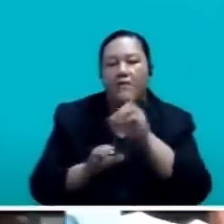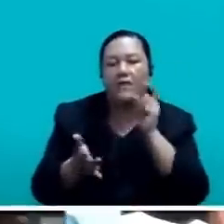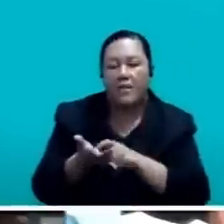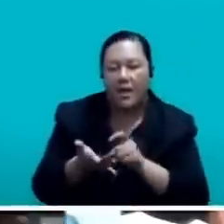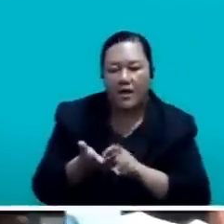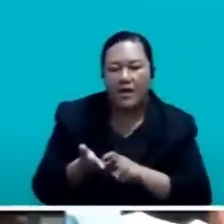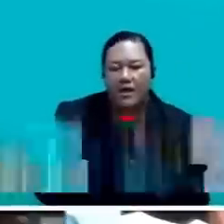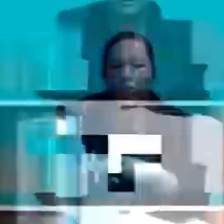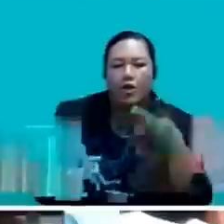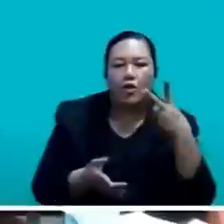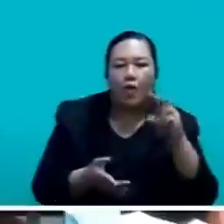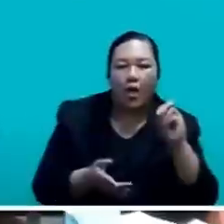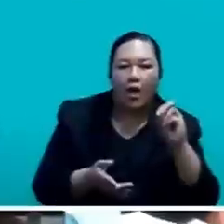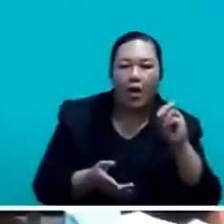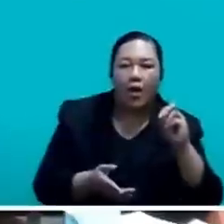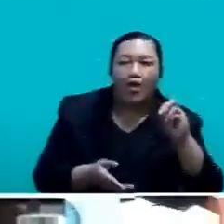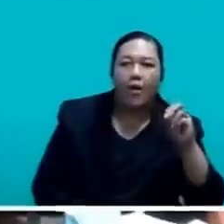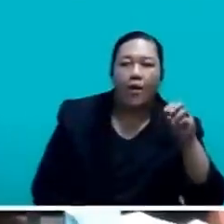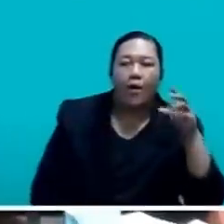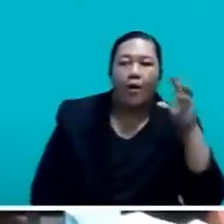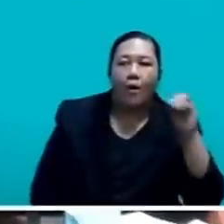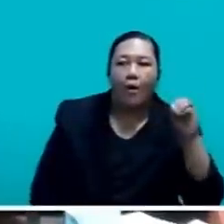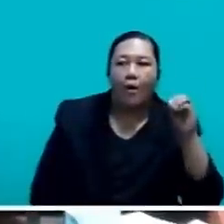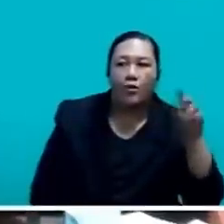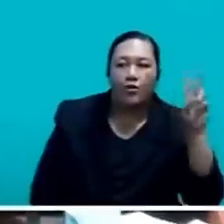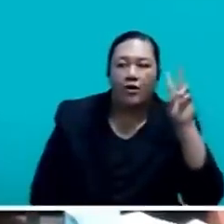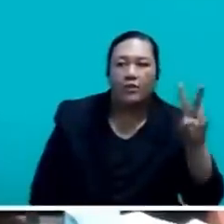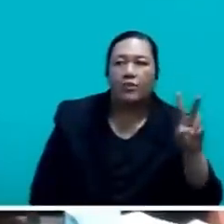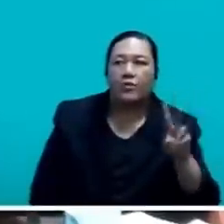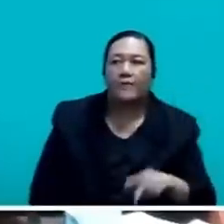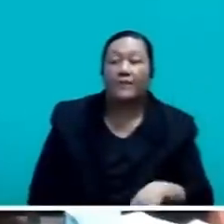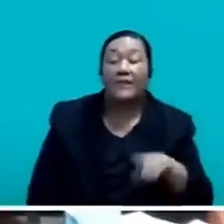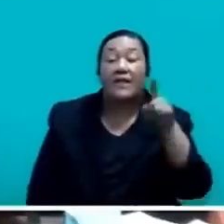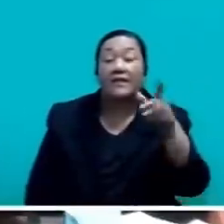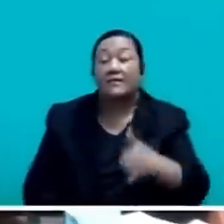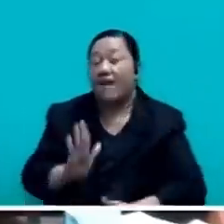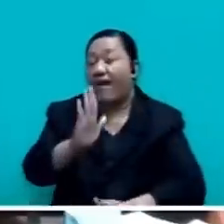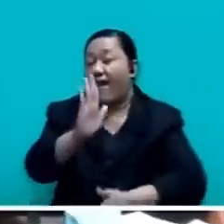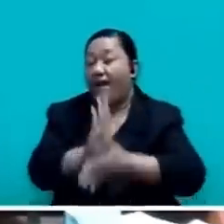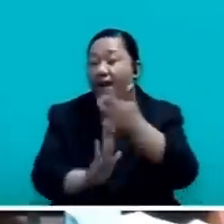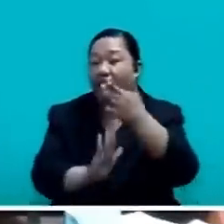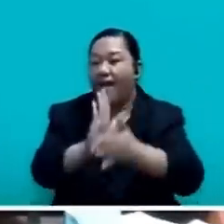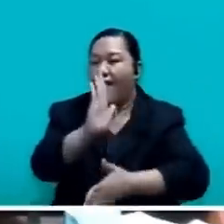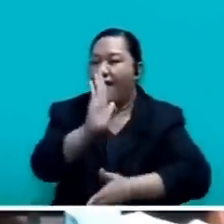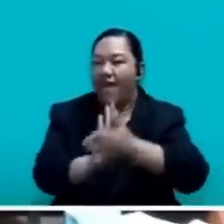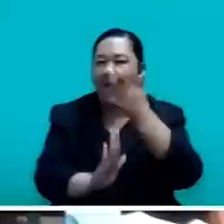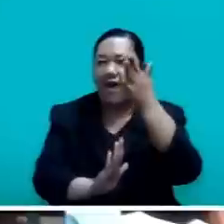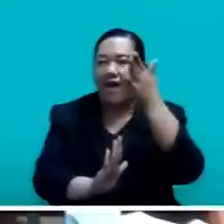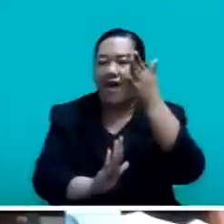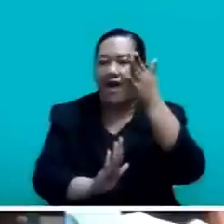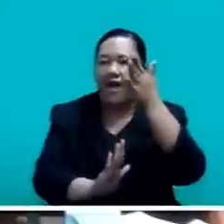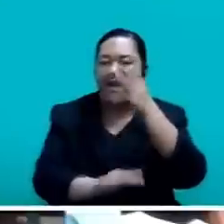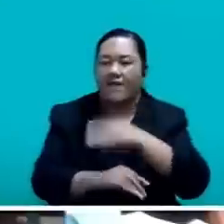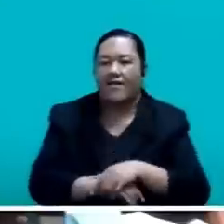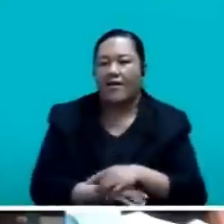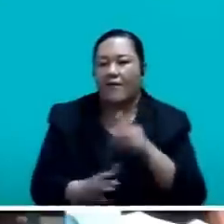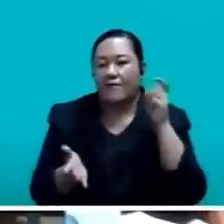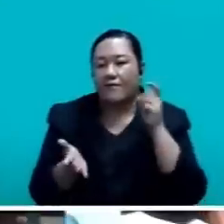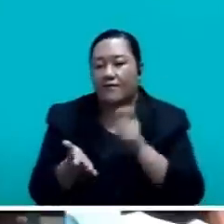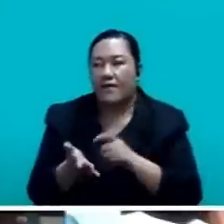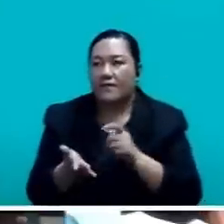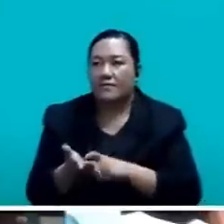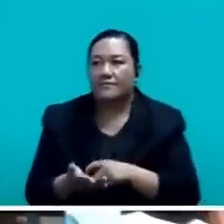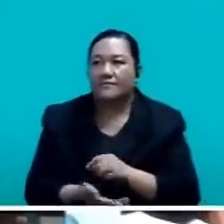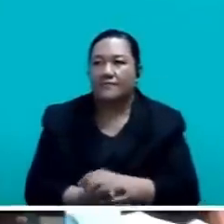Mr. Speaker, it is the height, the height of blankness to all of a sudden